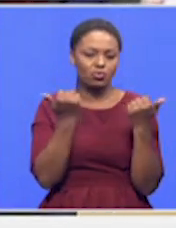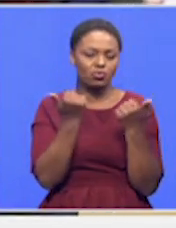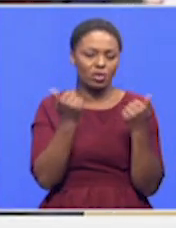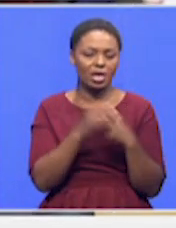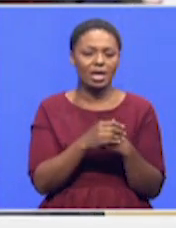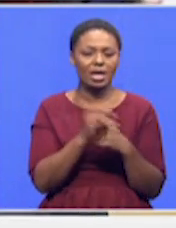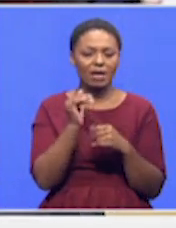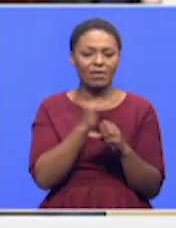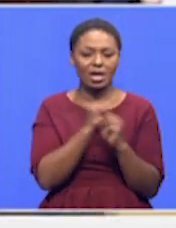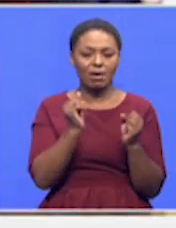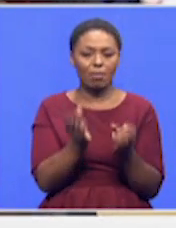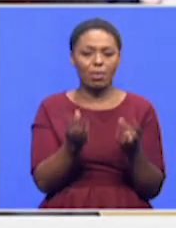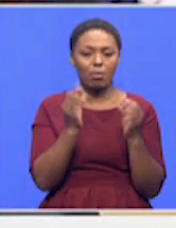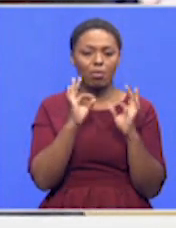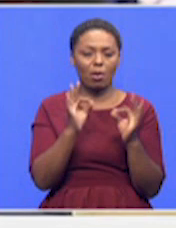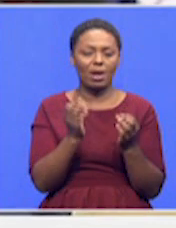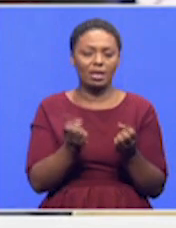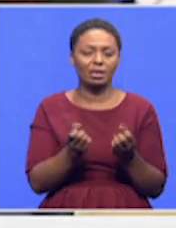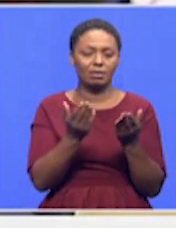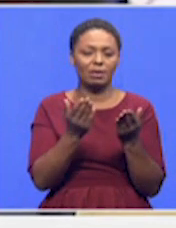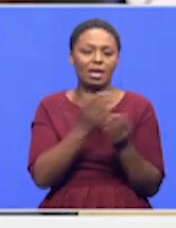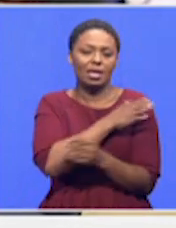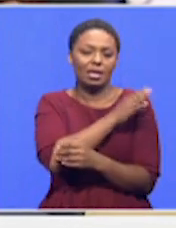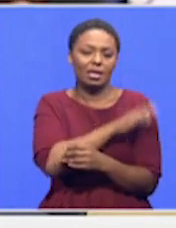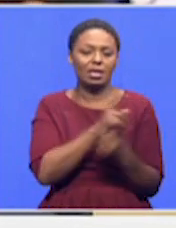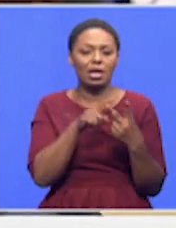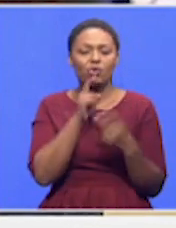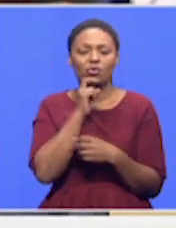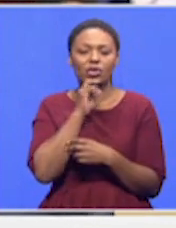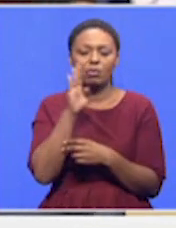proper service in the clinic, they can still use a prime hospital.